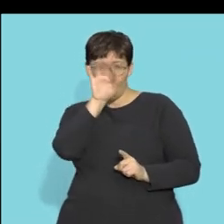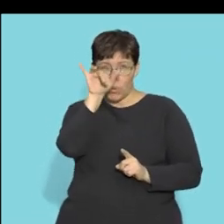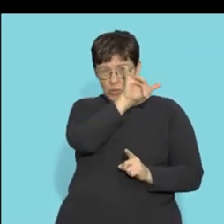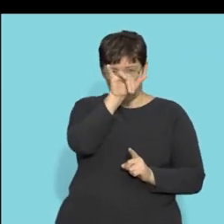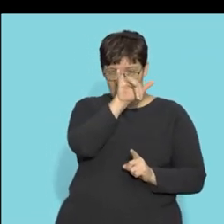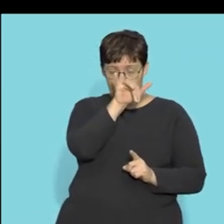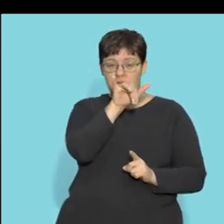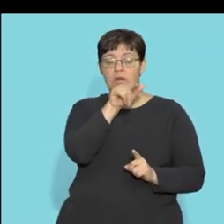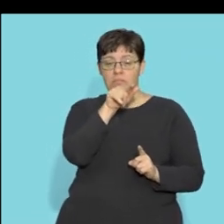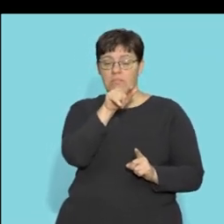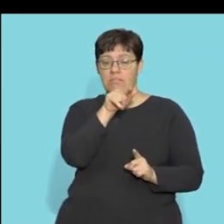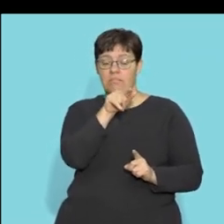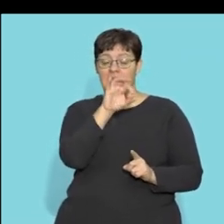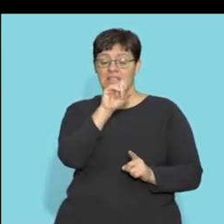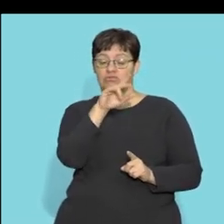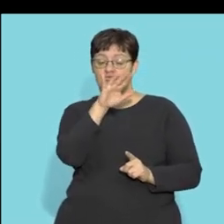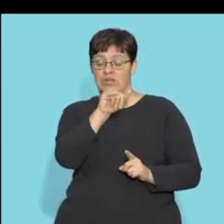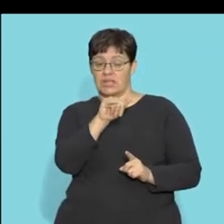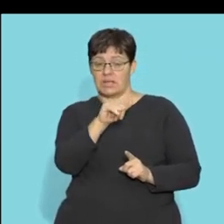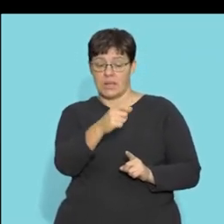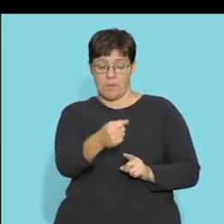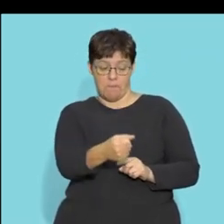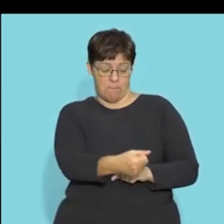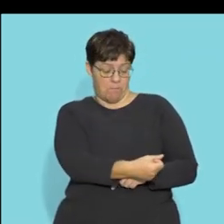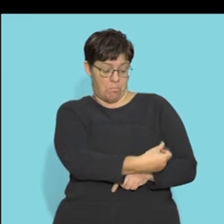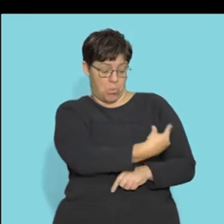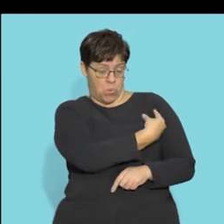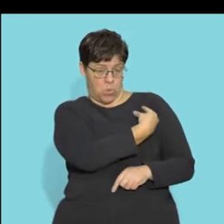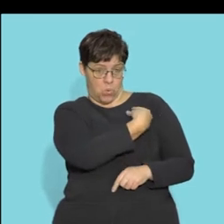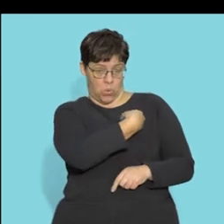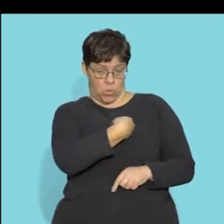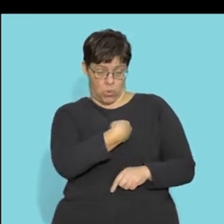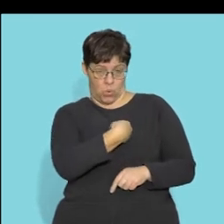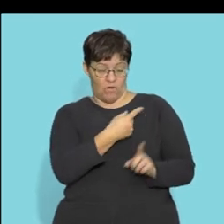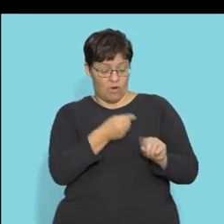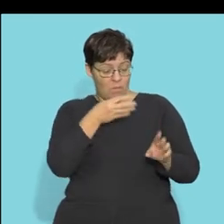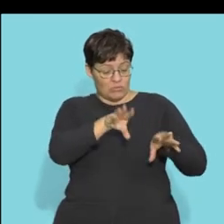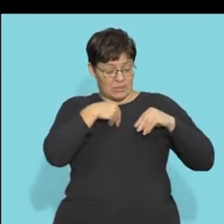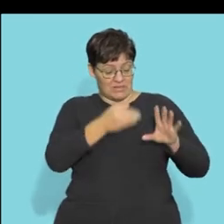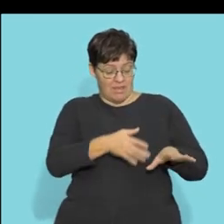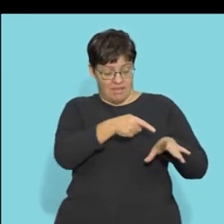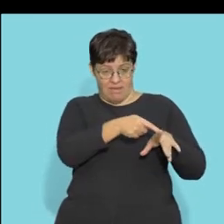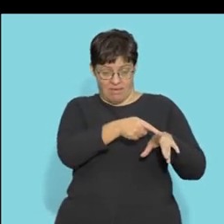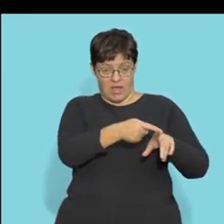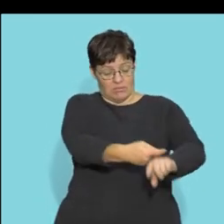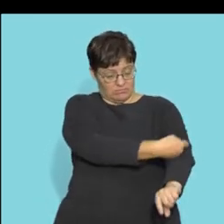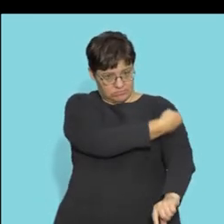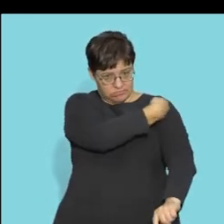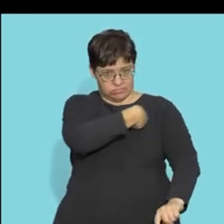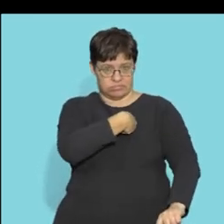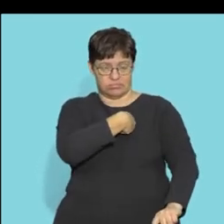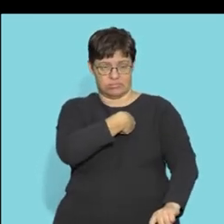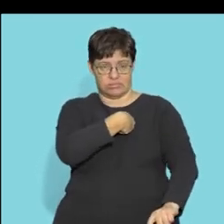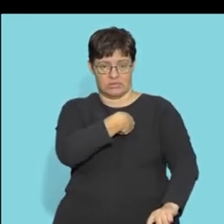So we know that the sensory neurons will transmit an impulse from the receptor to